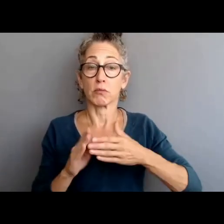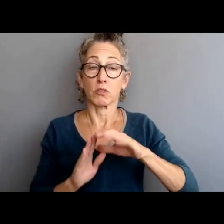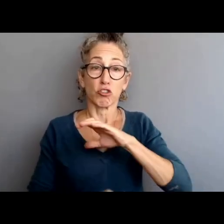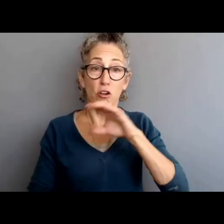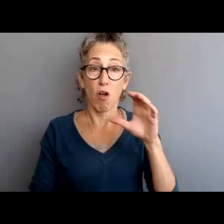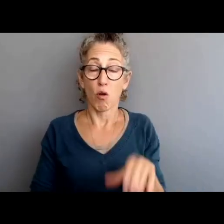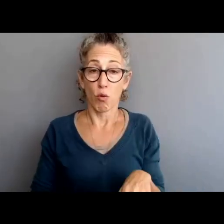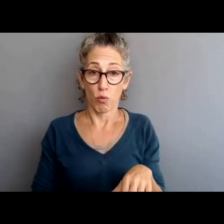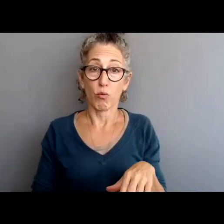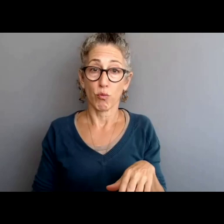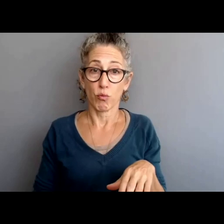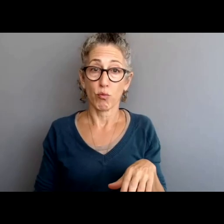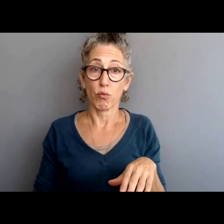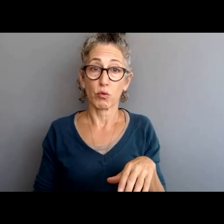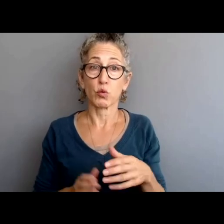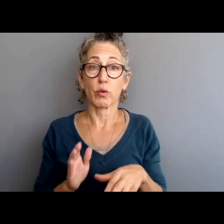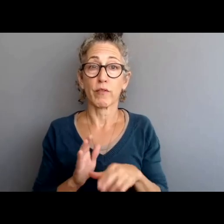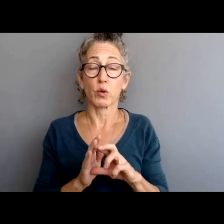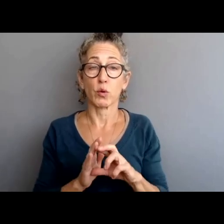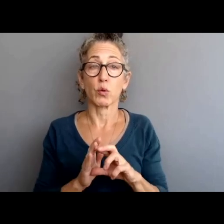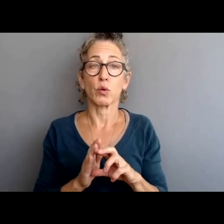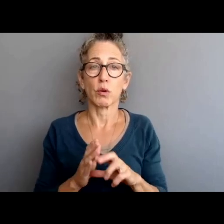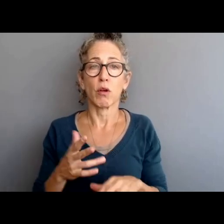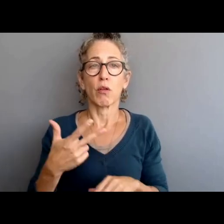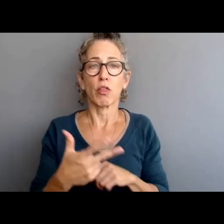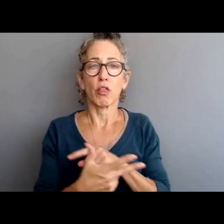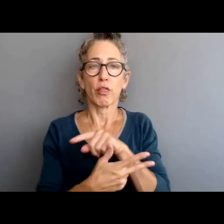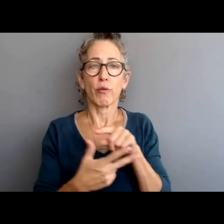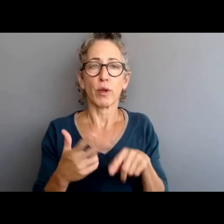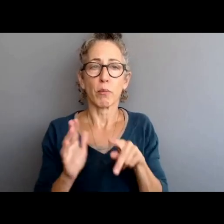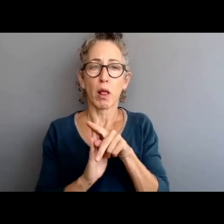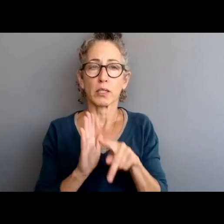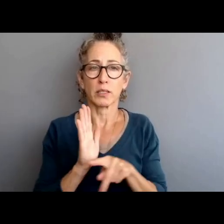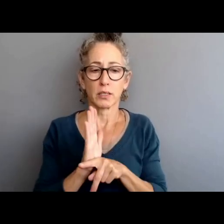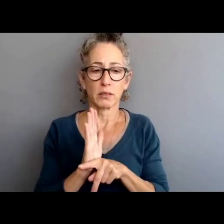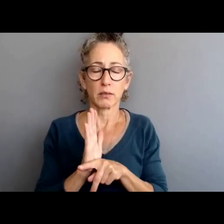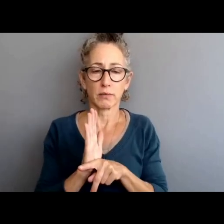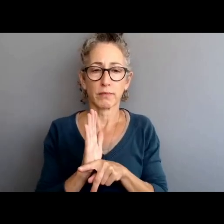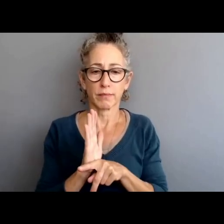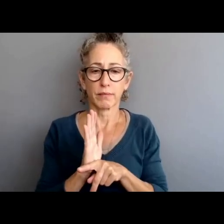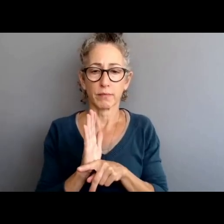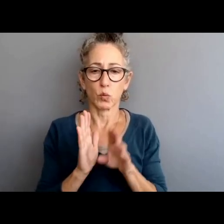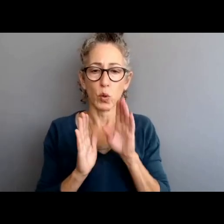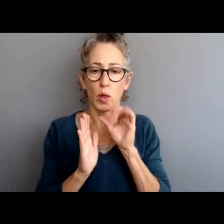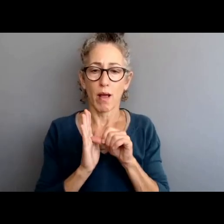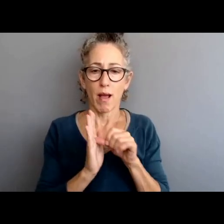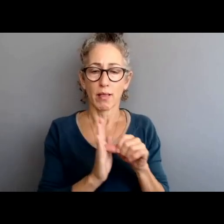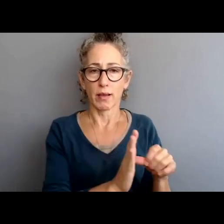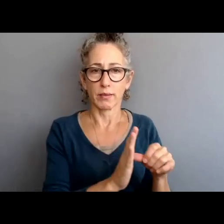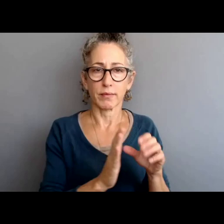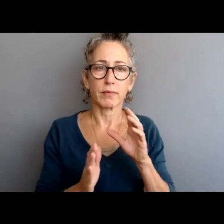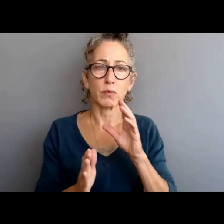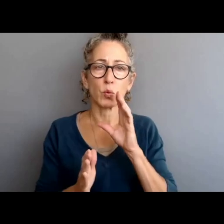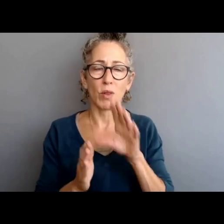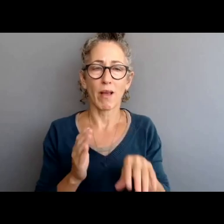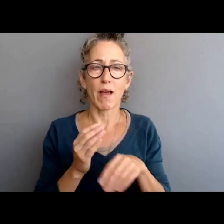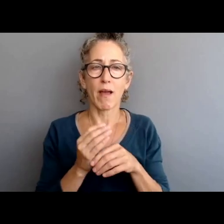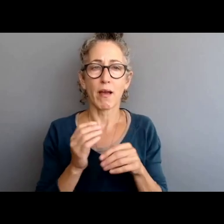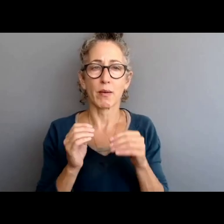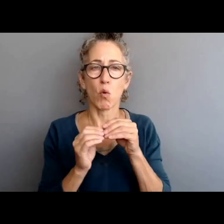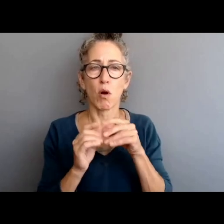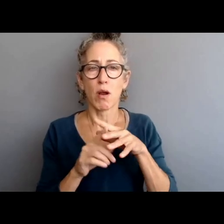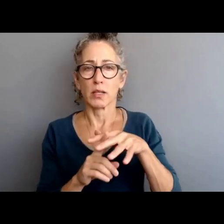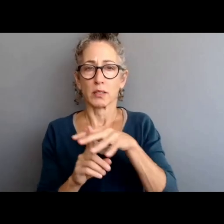three policies that we're going to highlight this evening and to give you some additional context for those